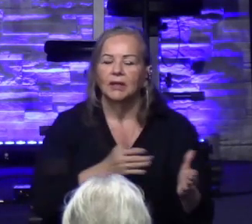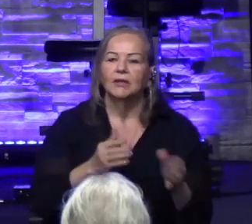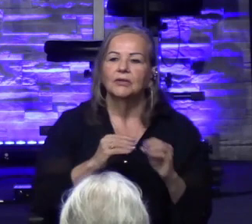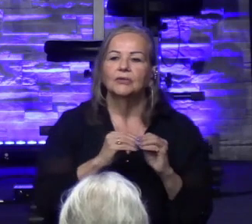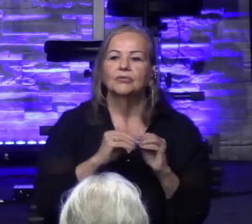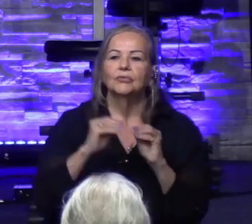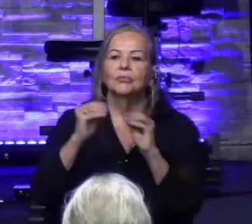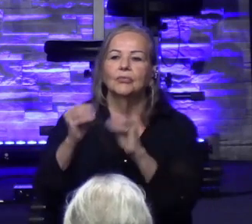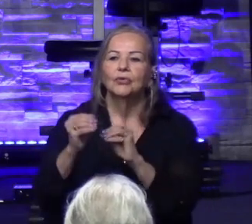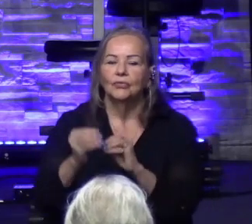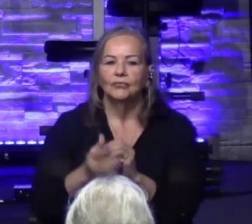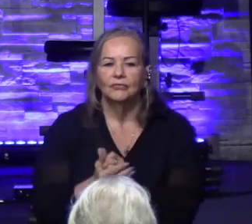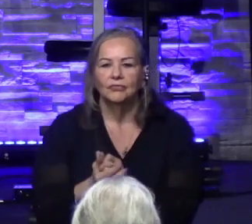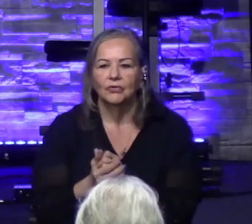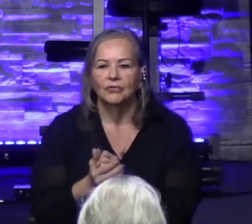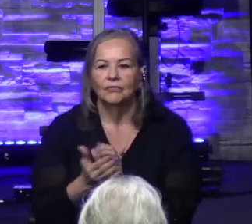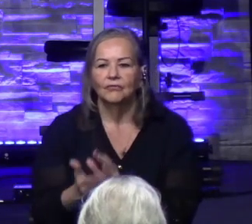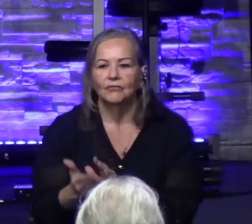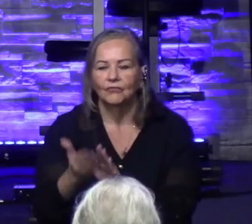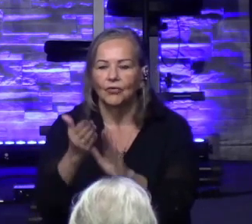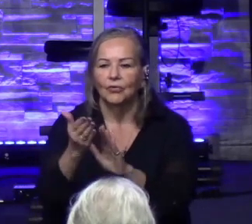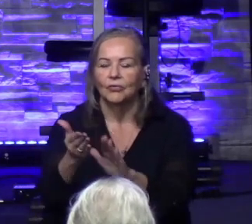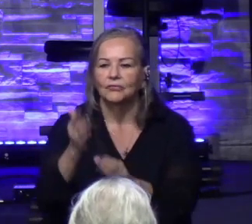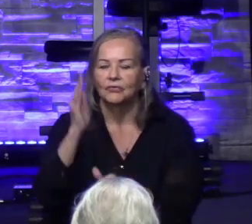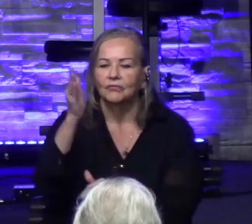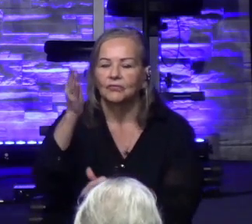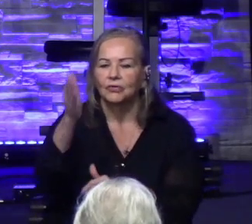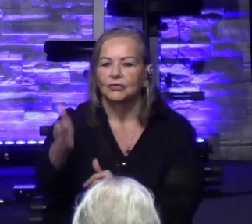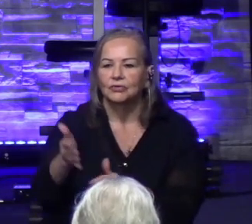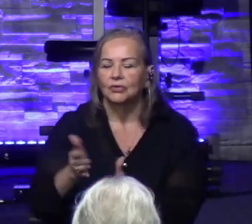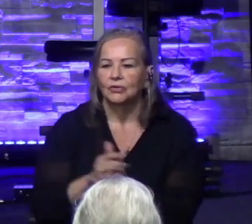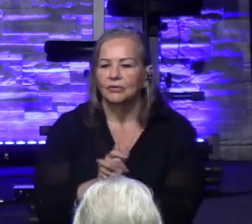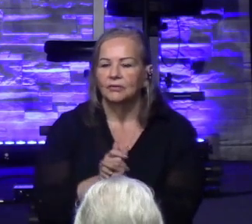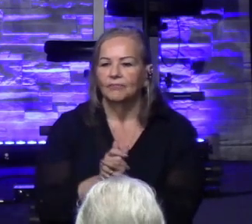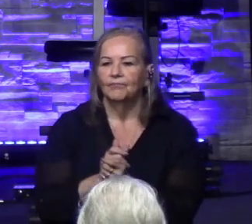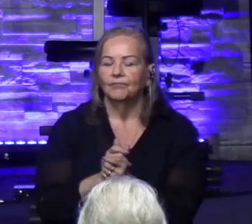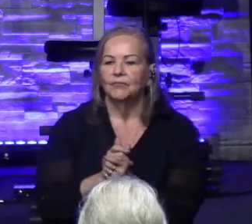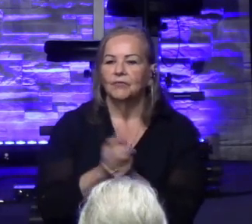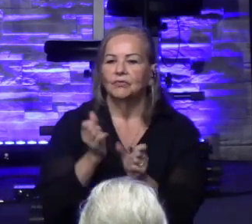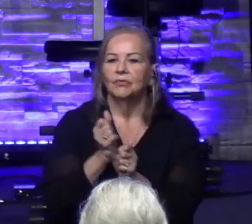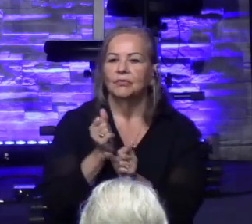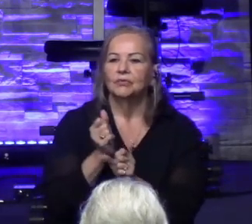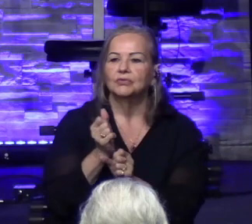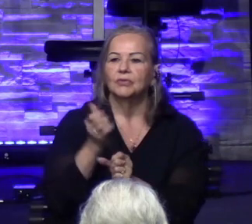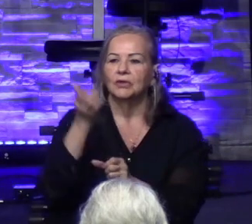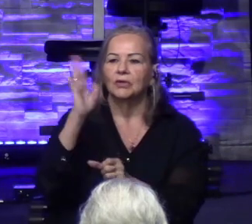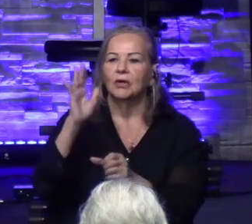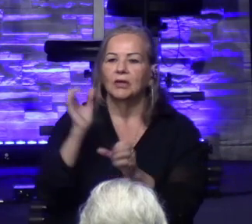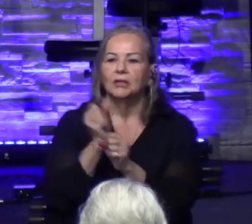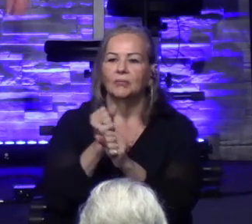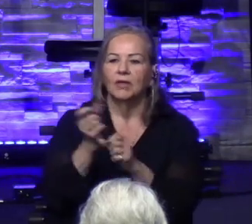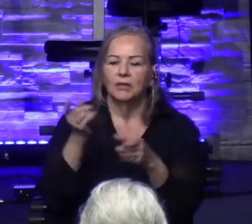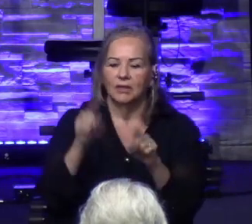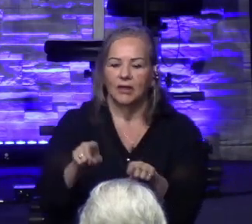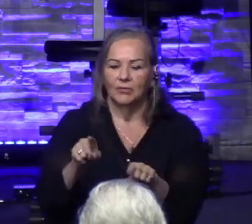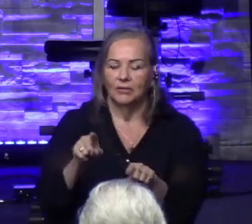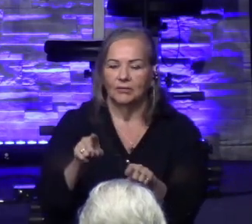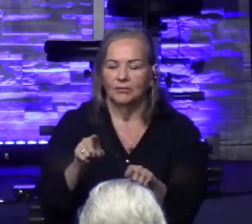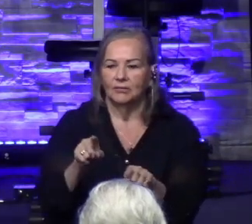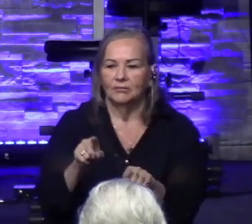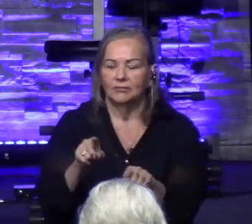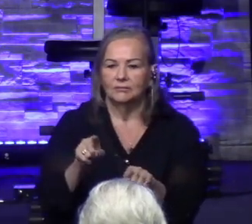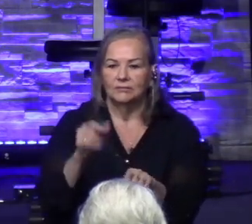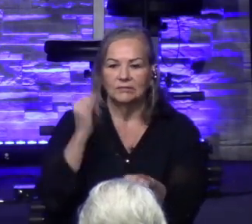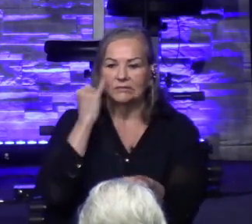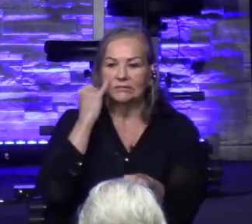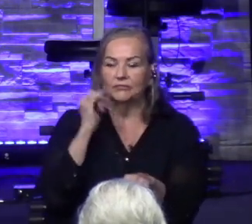And we're preparing the ground and waiting for, and preparing the way for God to make all this happen. Because if we don't have a plan, if